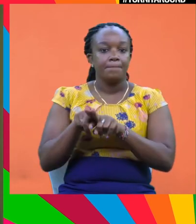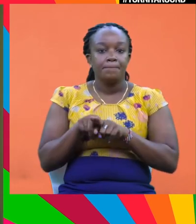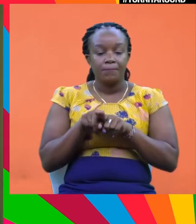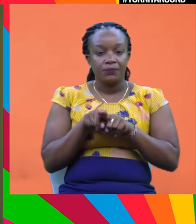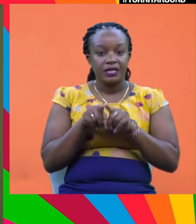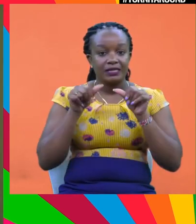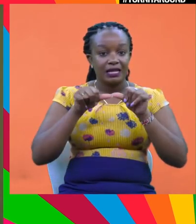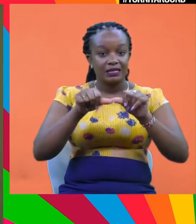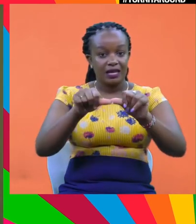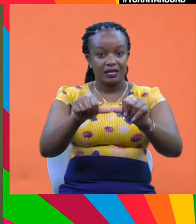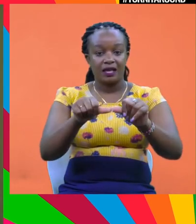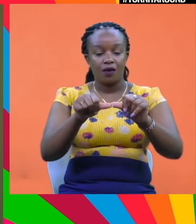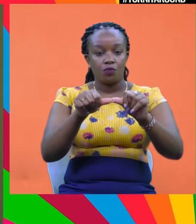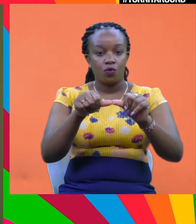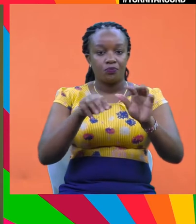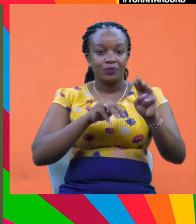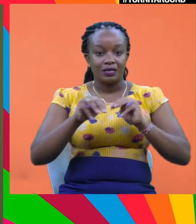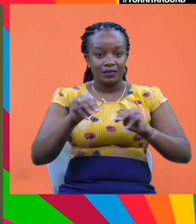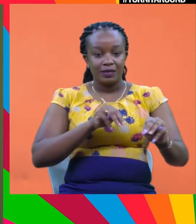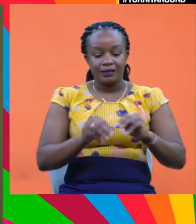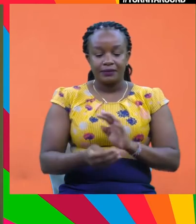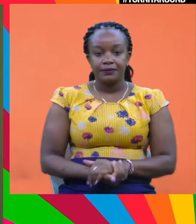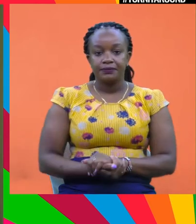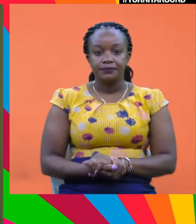why sustainable and green finance matters.